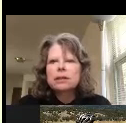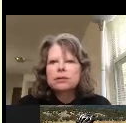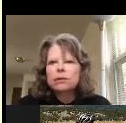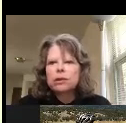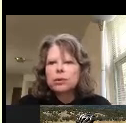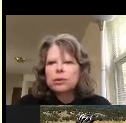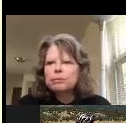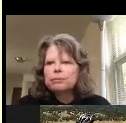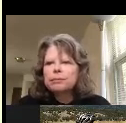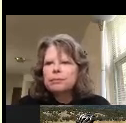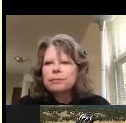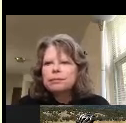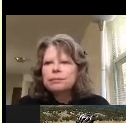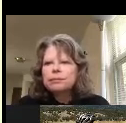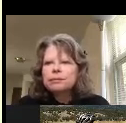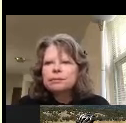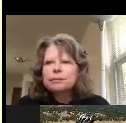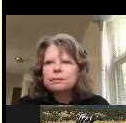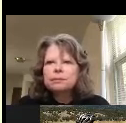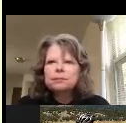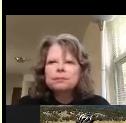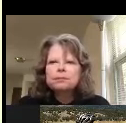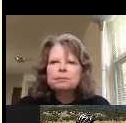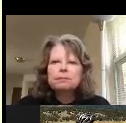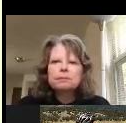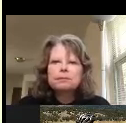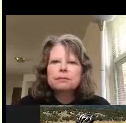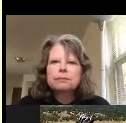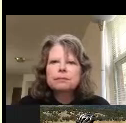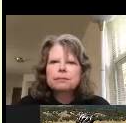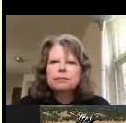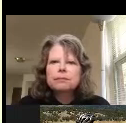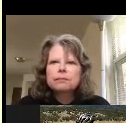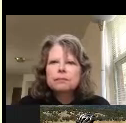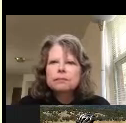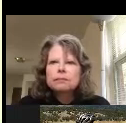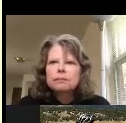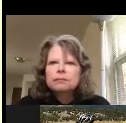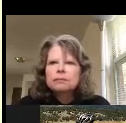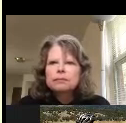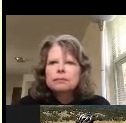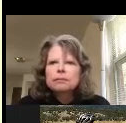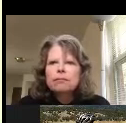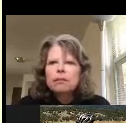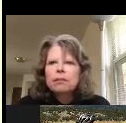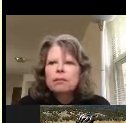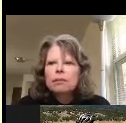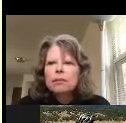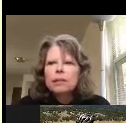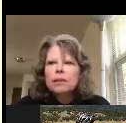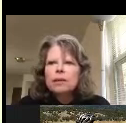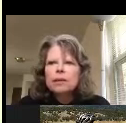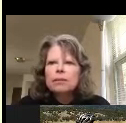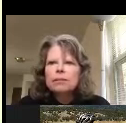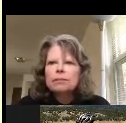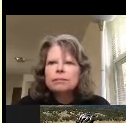center's phone number and this is lauren